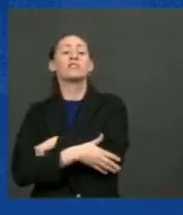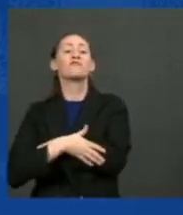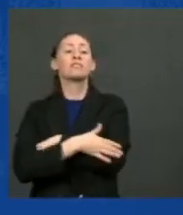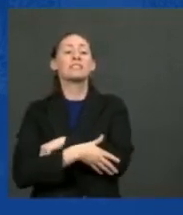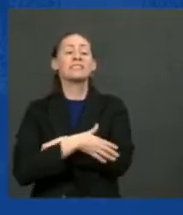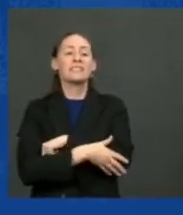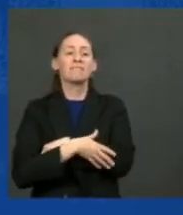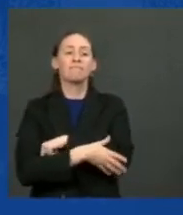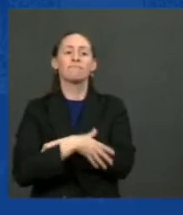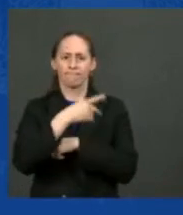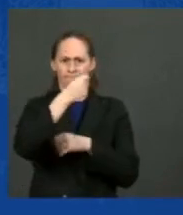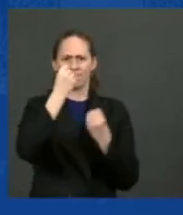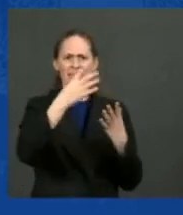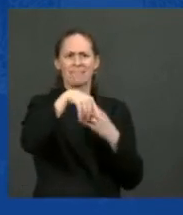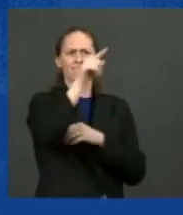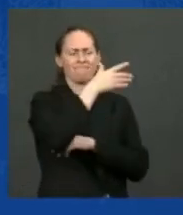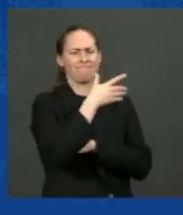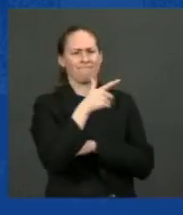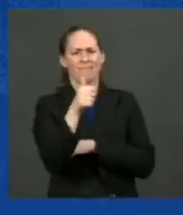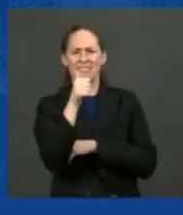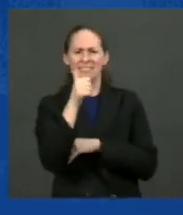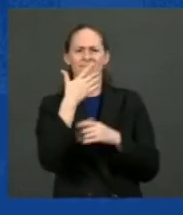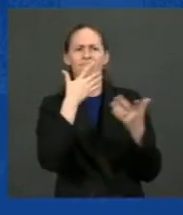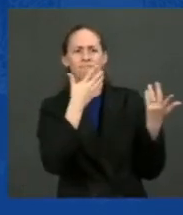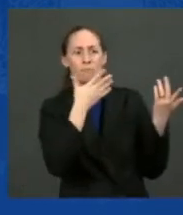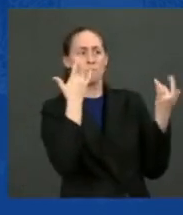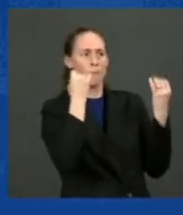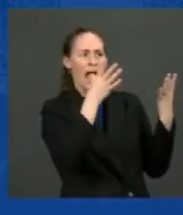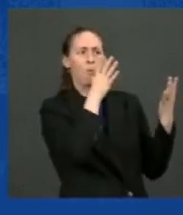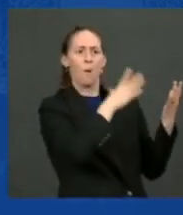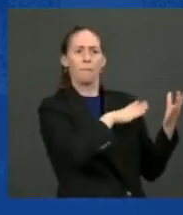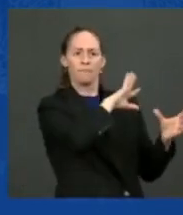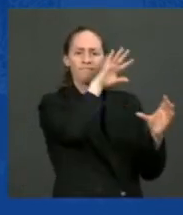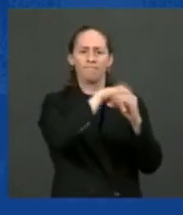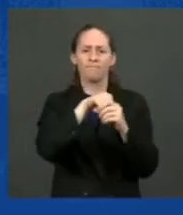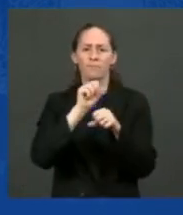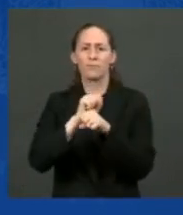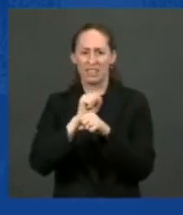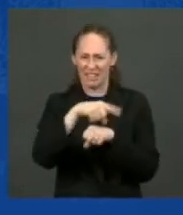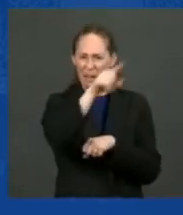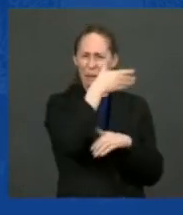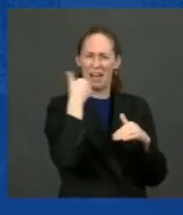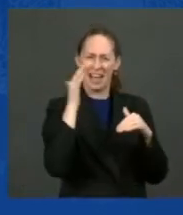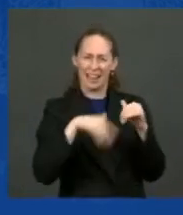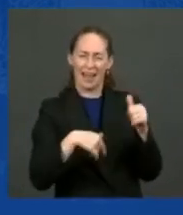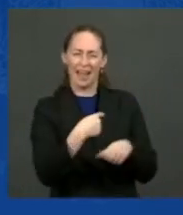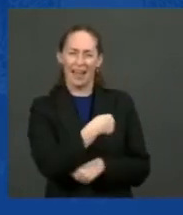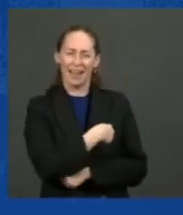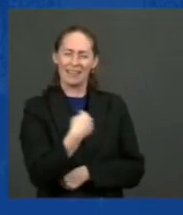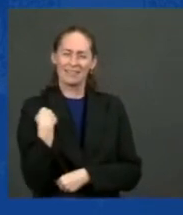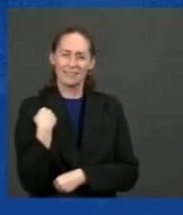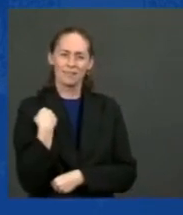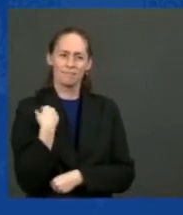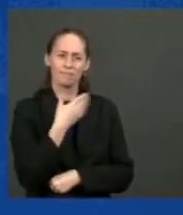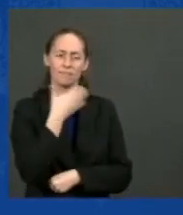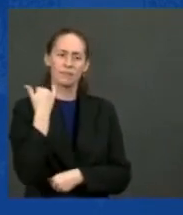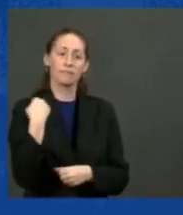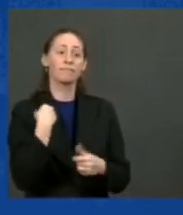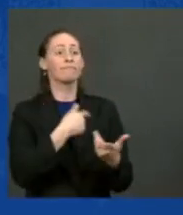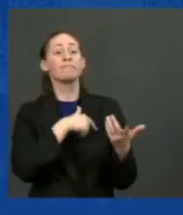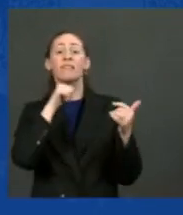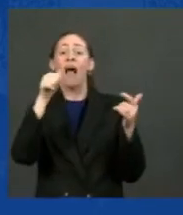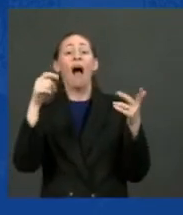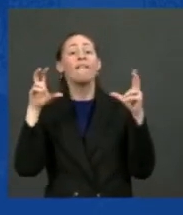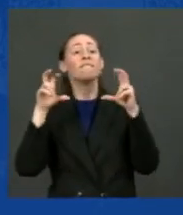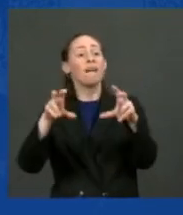making a competitive wage than the United States. While our competitors are investing in the care economy, we're standing still. And